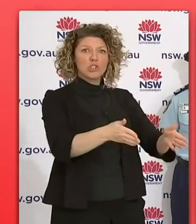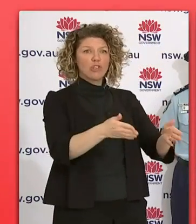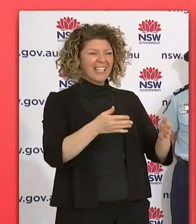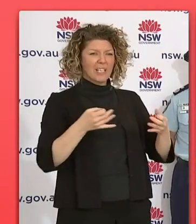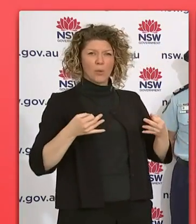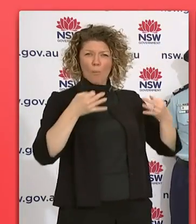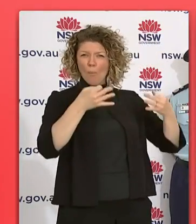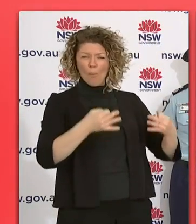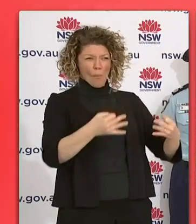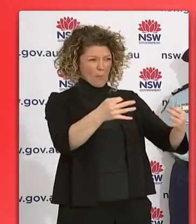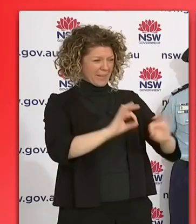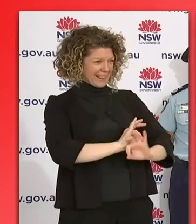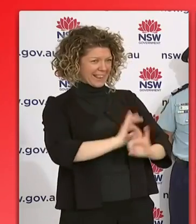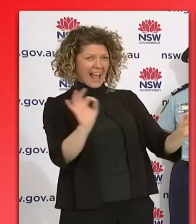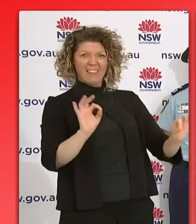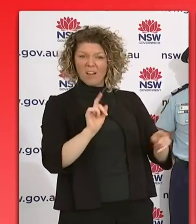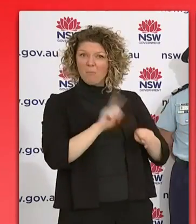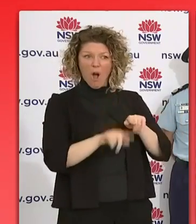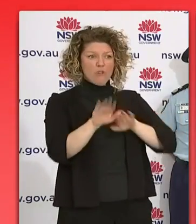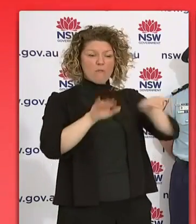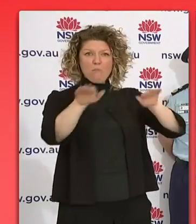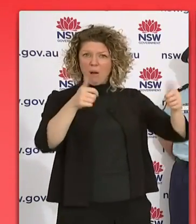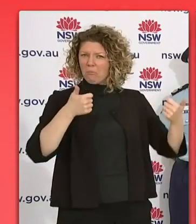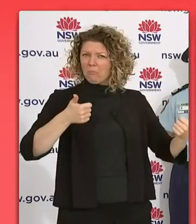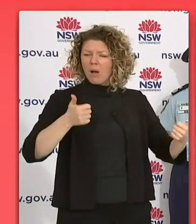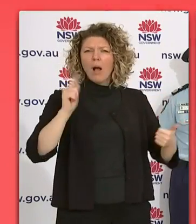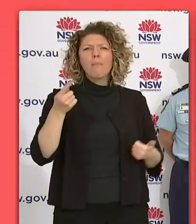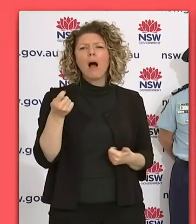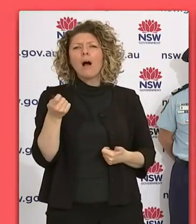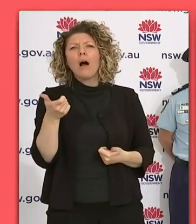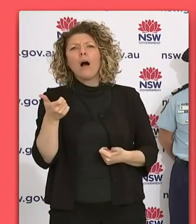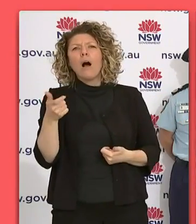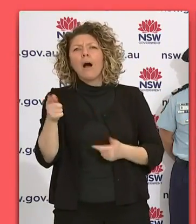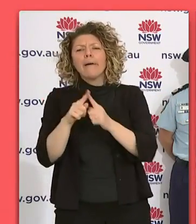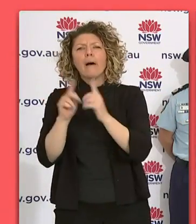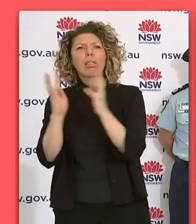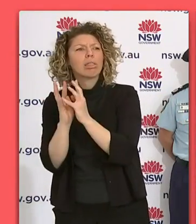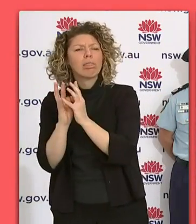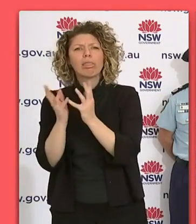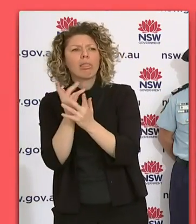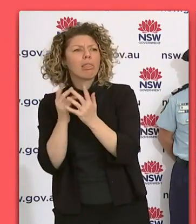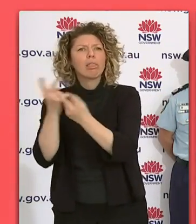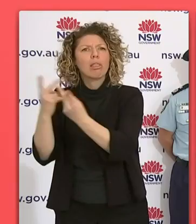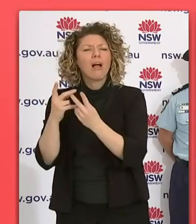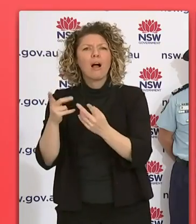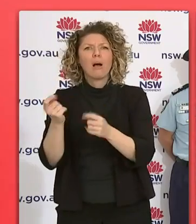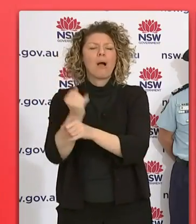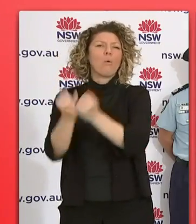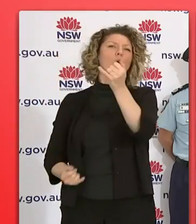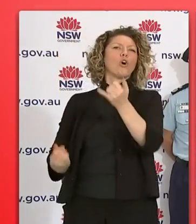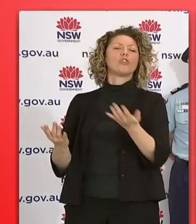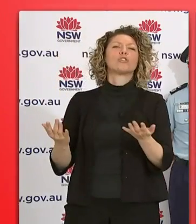around. The vast majority of people are doing the right thing, but when a handful don't, it is a setback for all of us. For example,